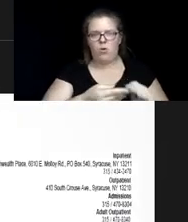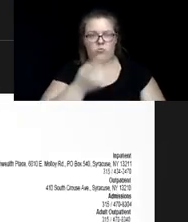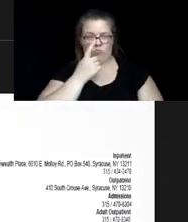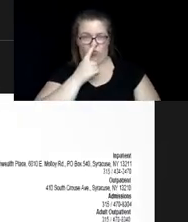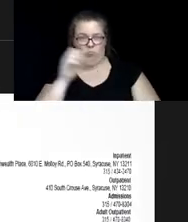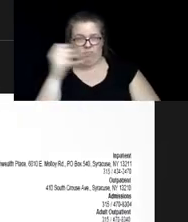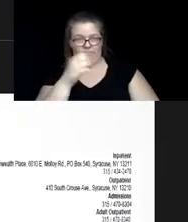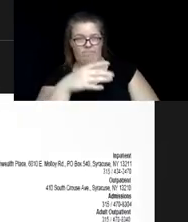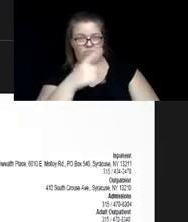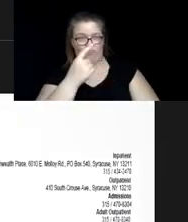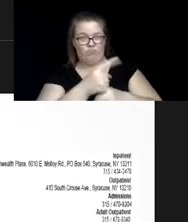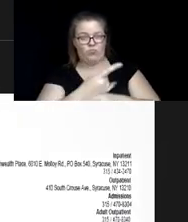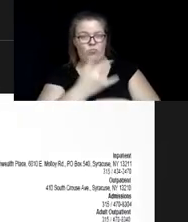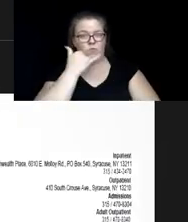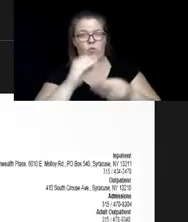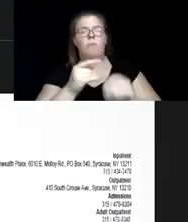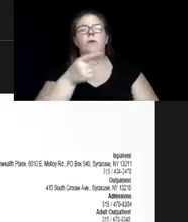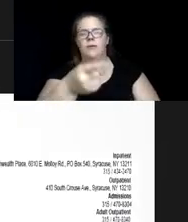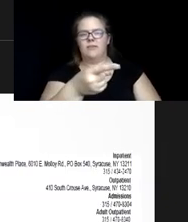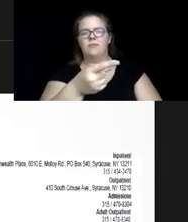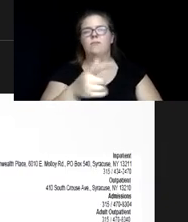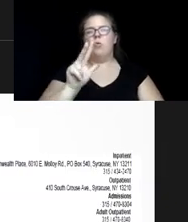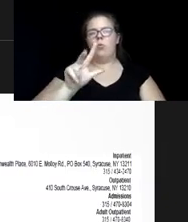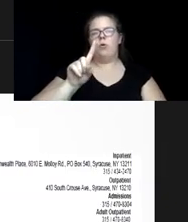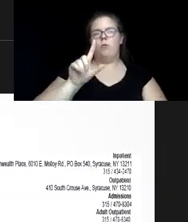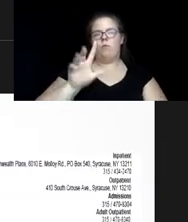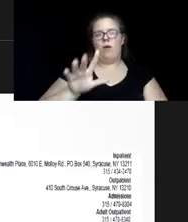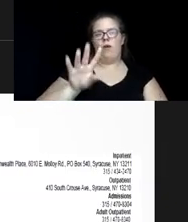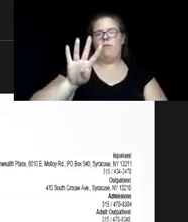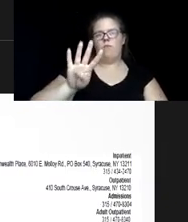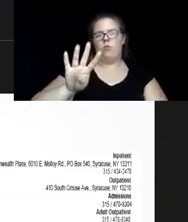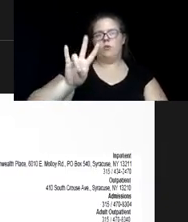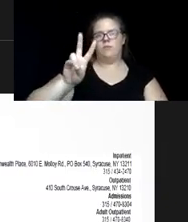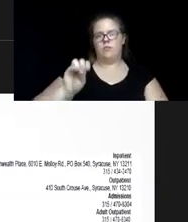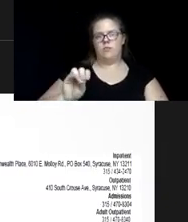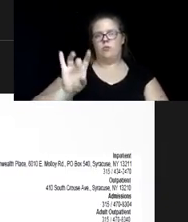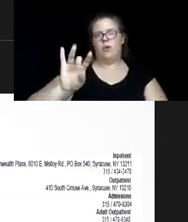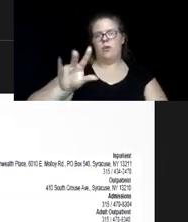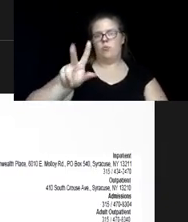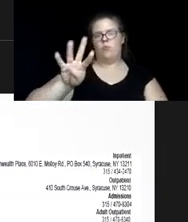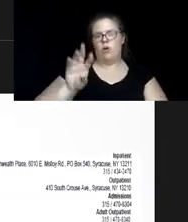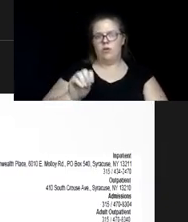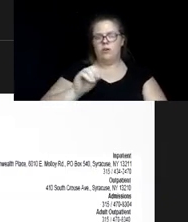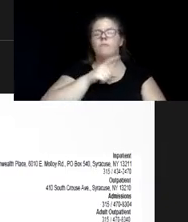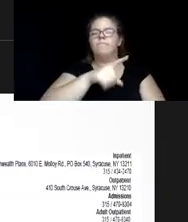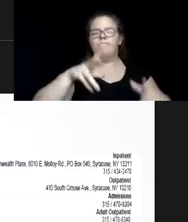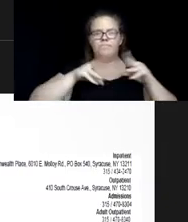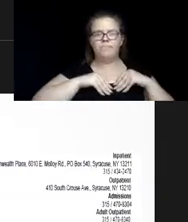number again. No, I put the phone number up on the screen. Yes, we do take Medicare and Medicaid and private insurance. Okay.